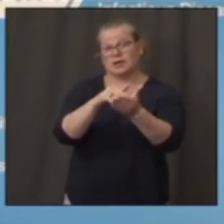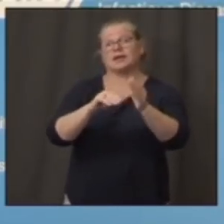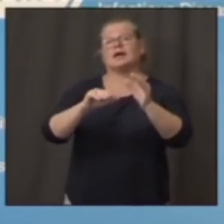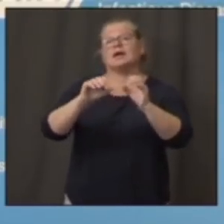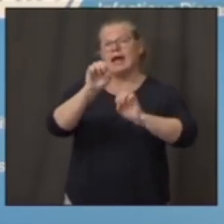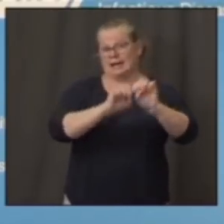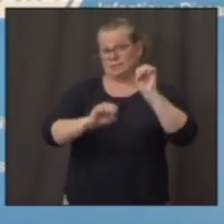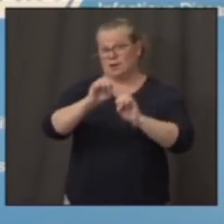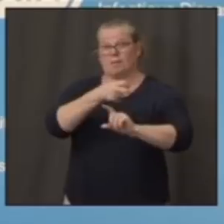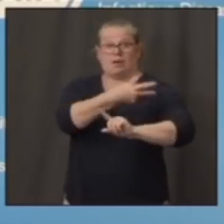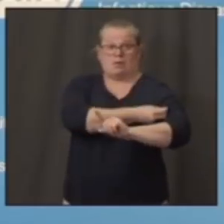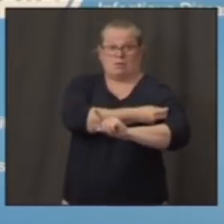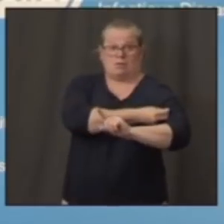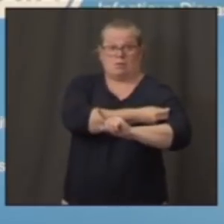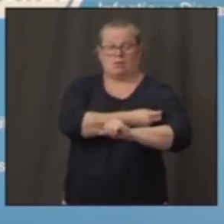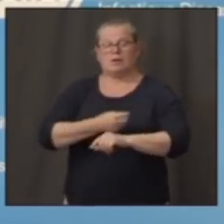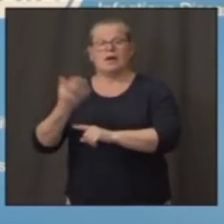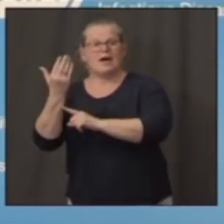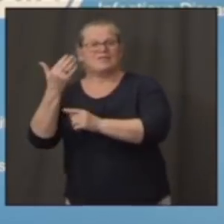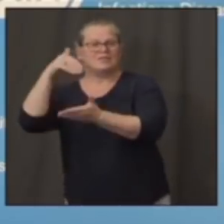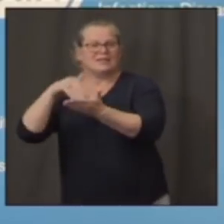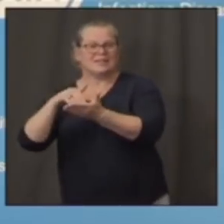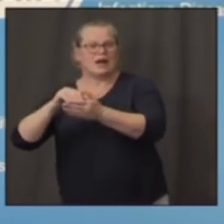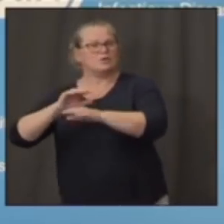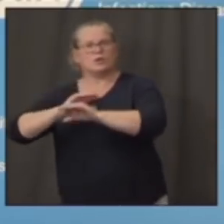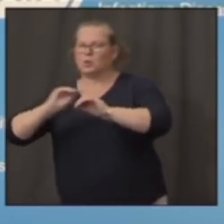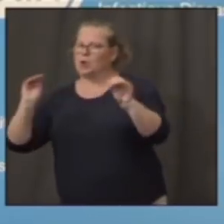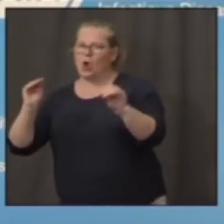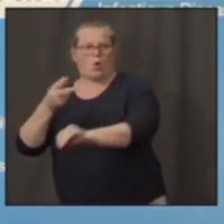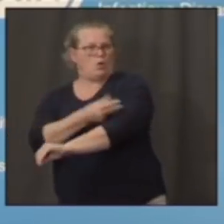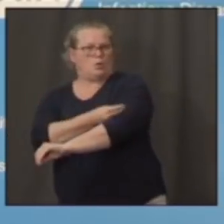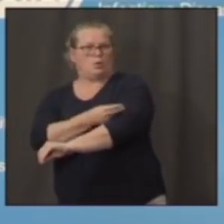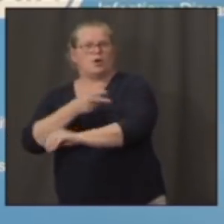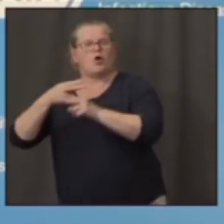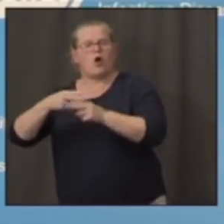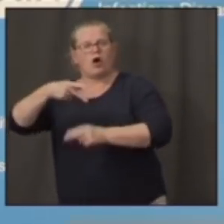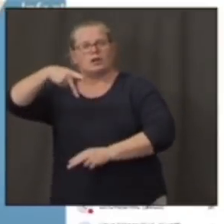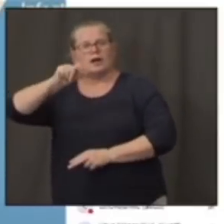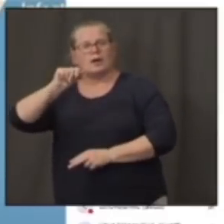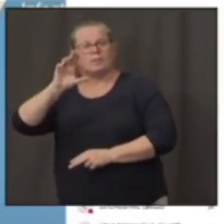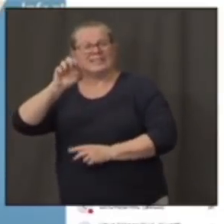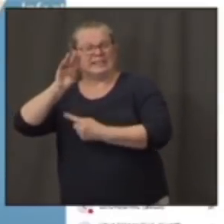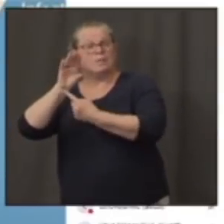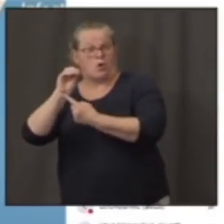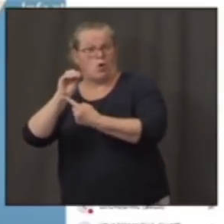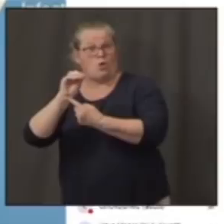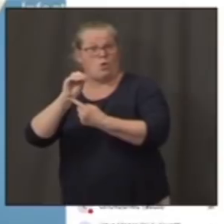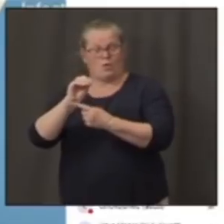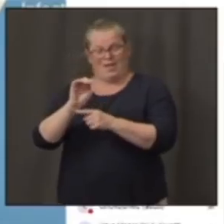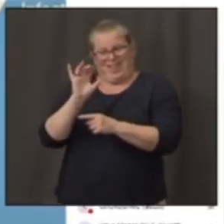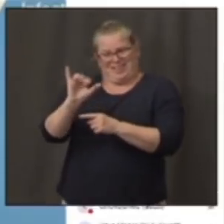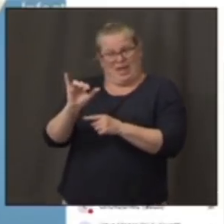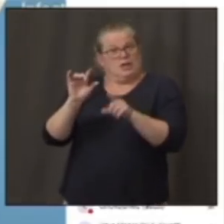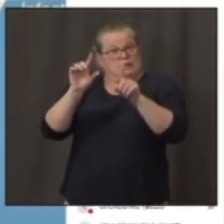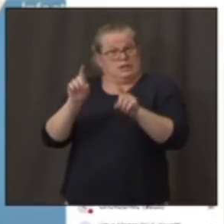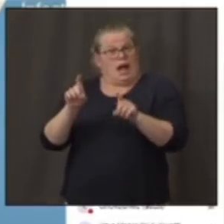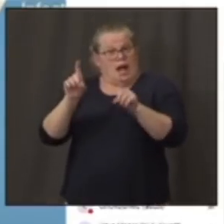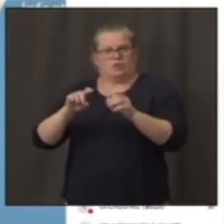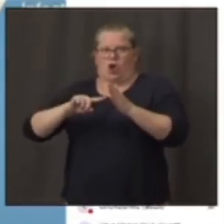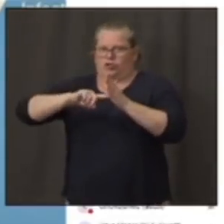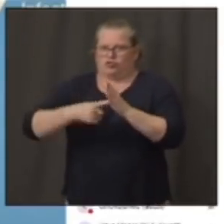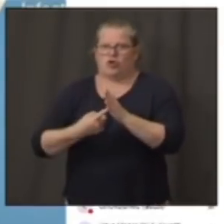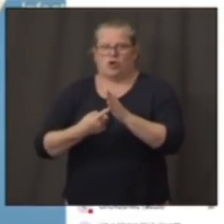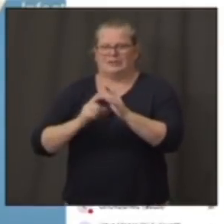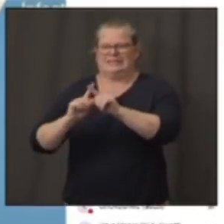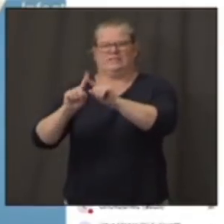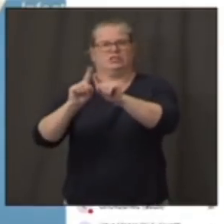15,000 in the placebo-controlled limb. These are being launched in multiple sites. There are 89